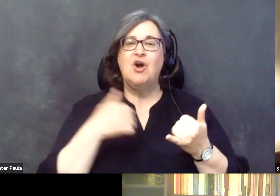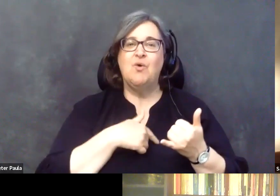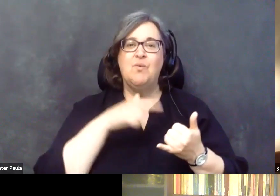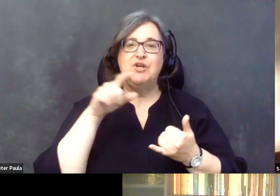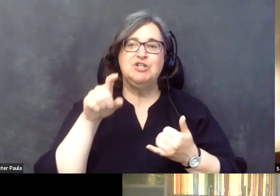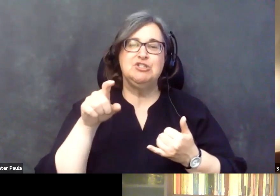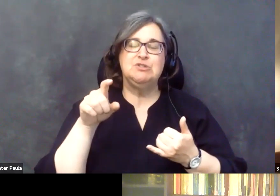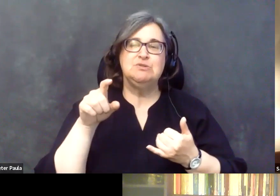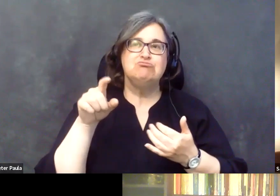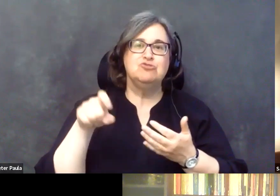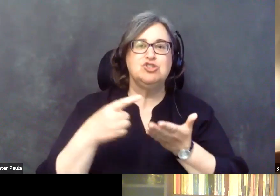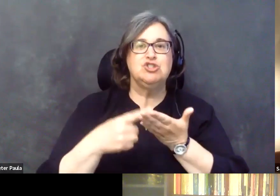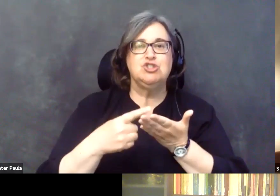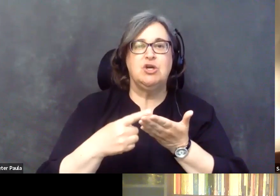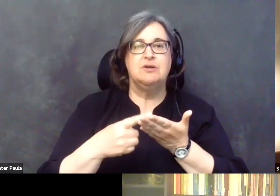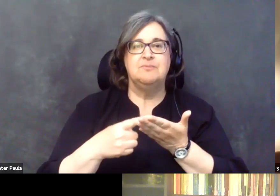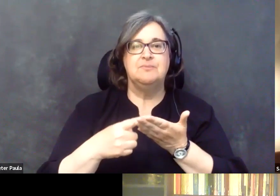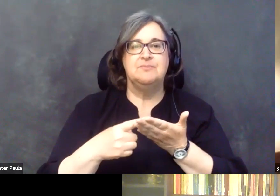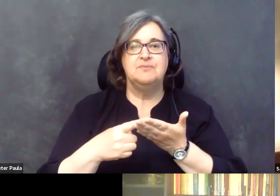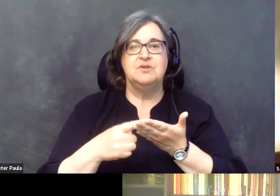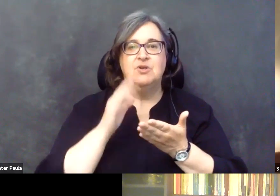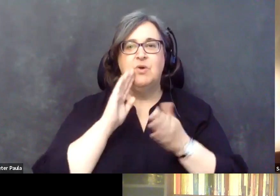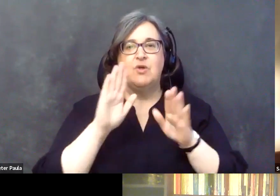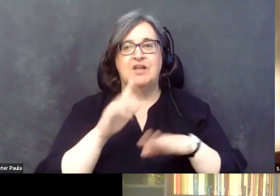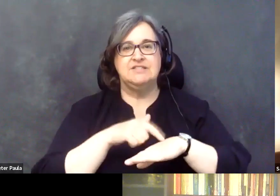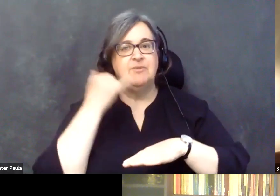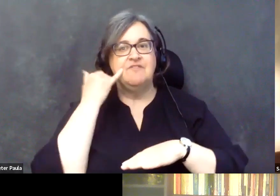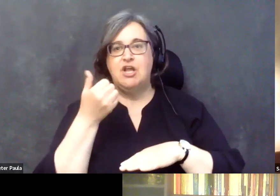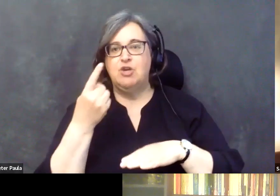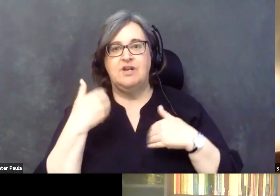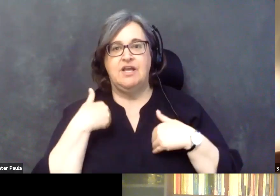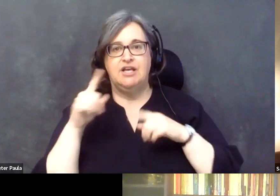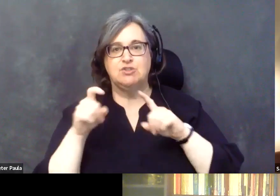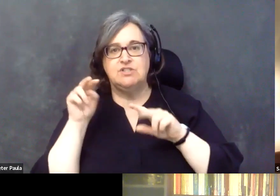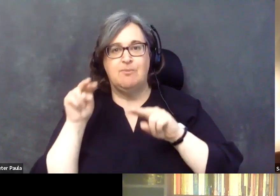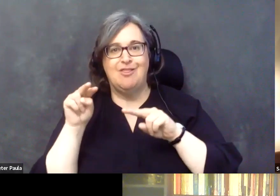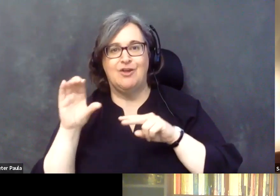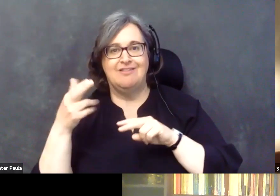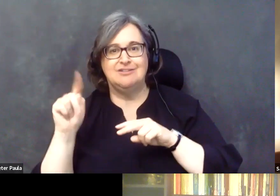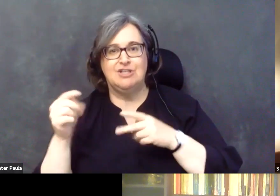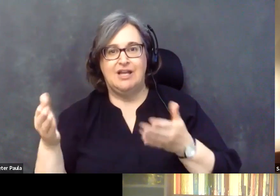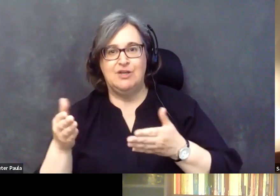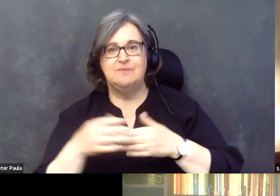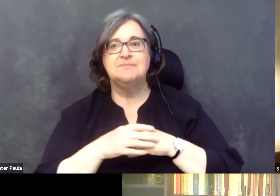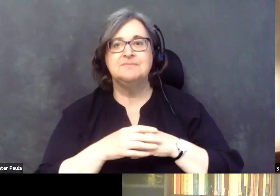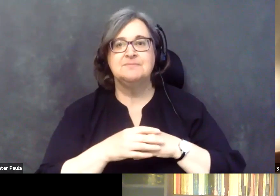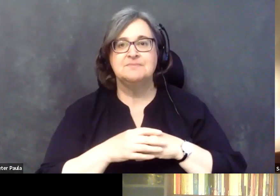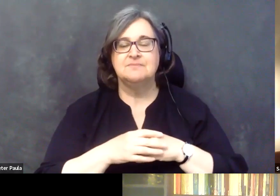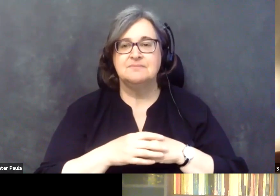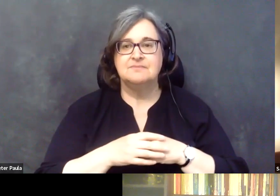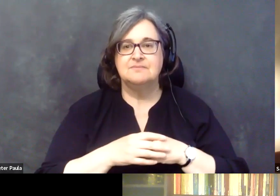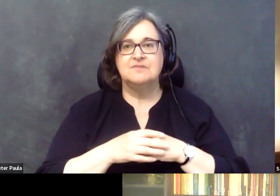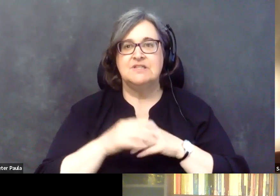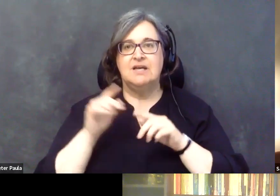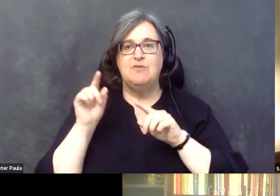um, and this would be a great time. If anyone has questions, I'm looking at the chat here. Uh, I should say the, the